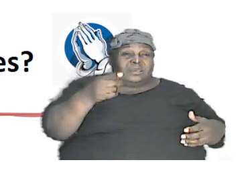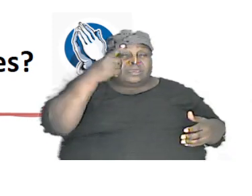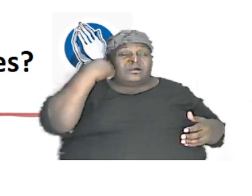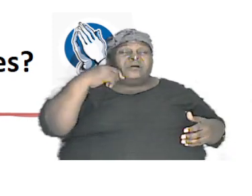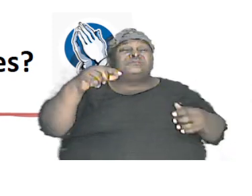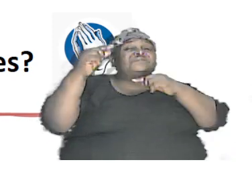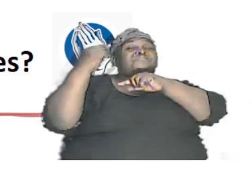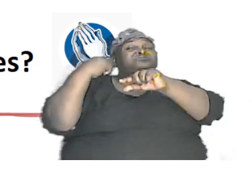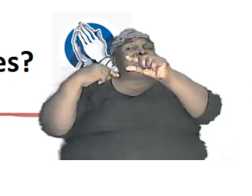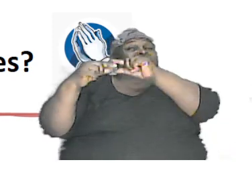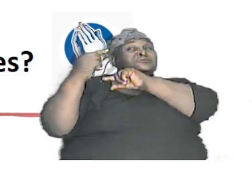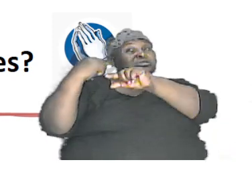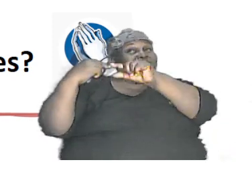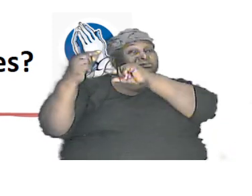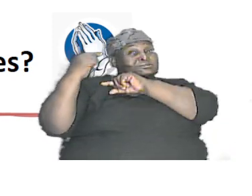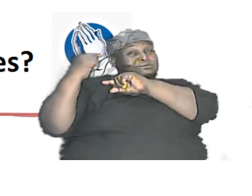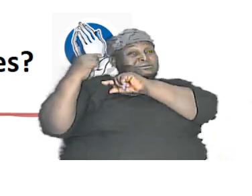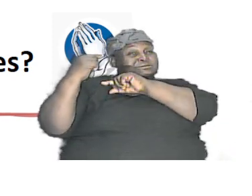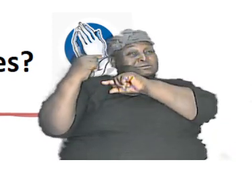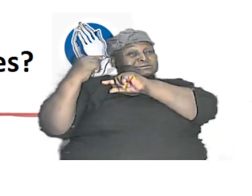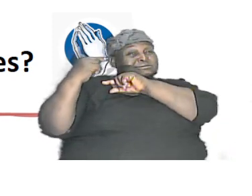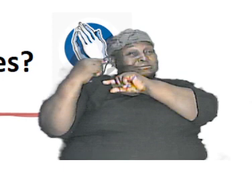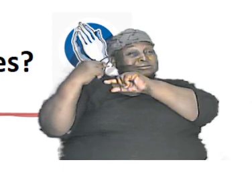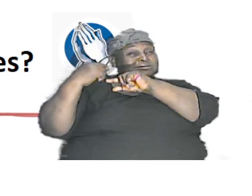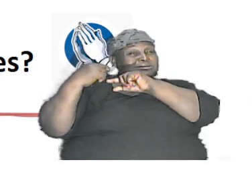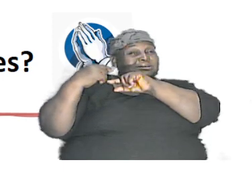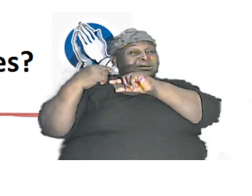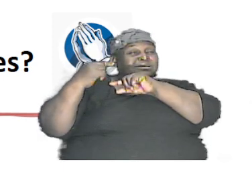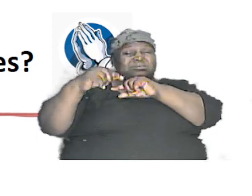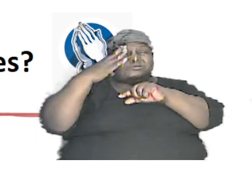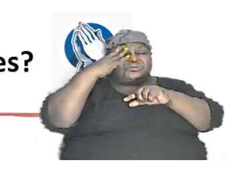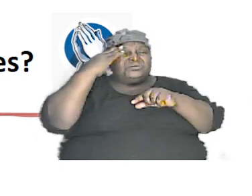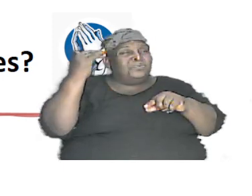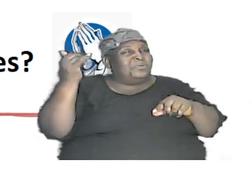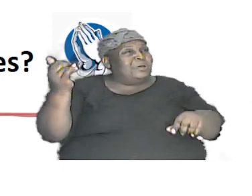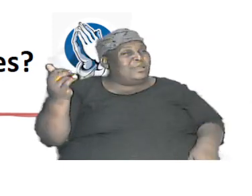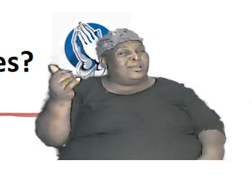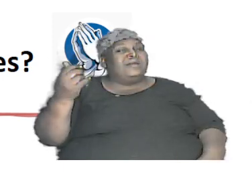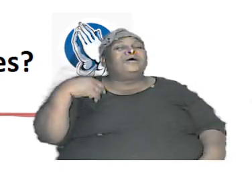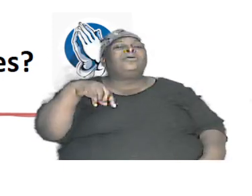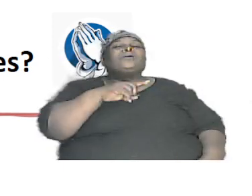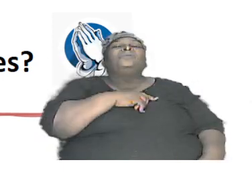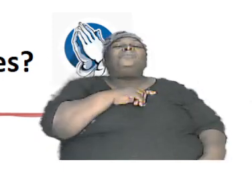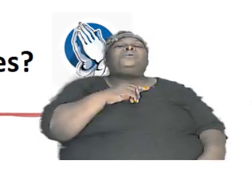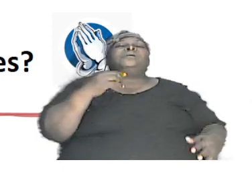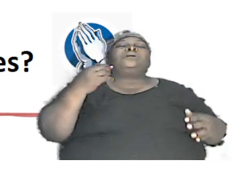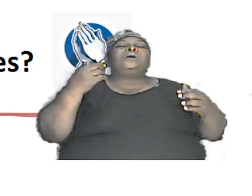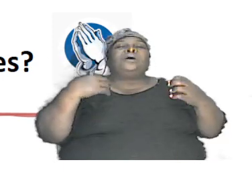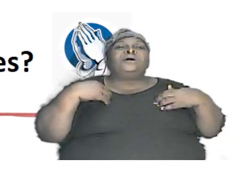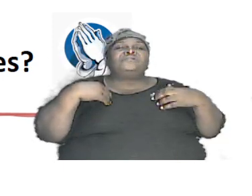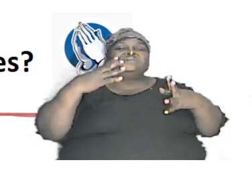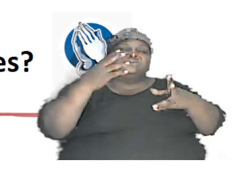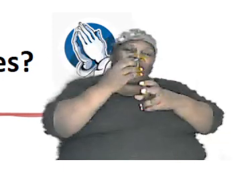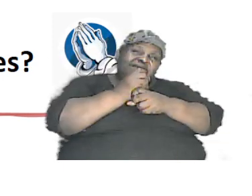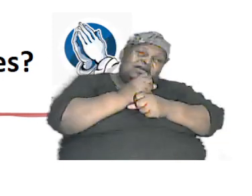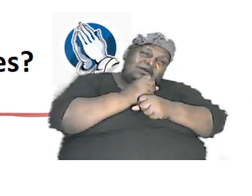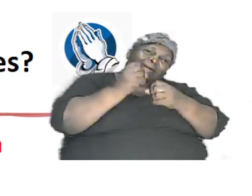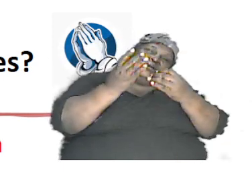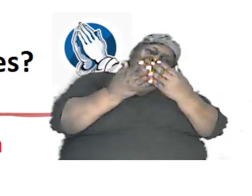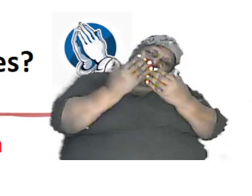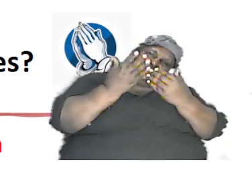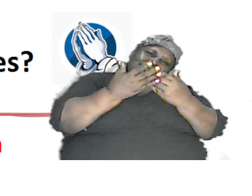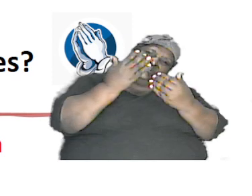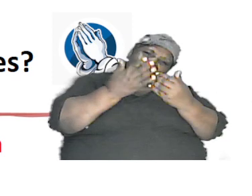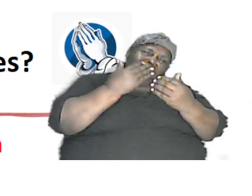genetics and this is why I am saying to us we are going to have to take a simple